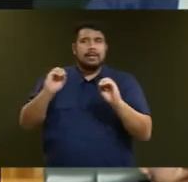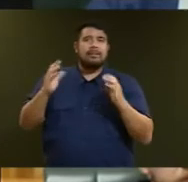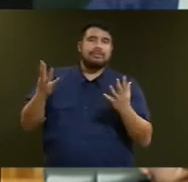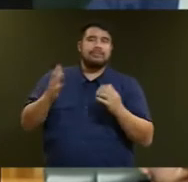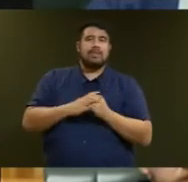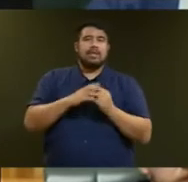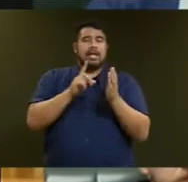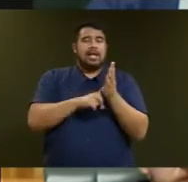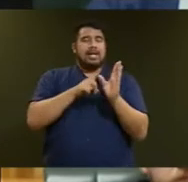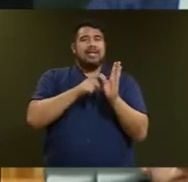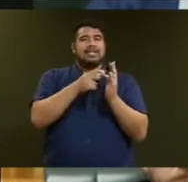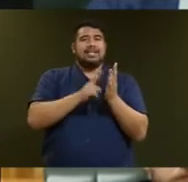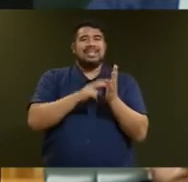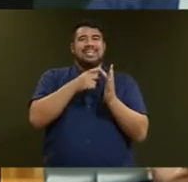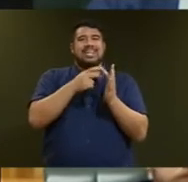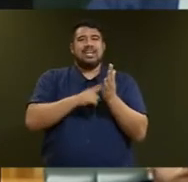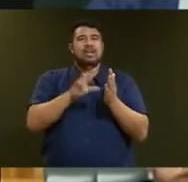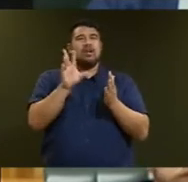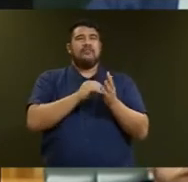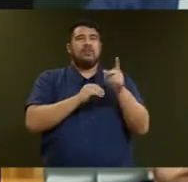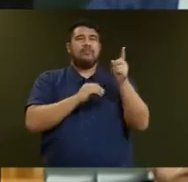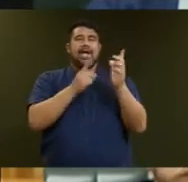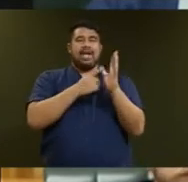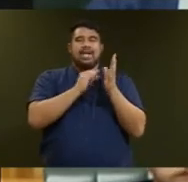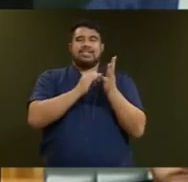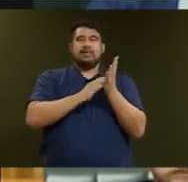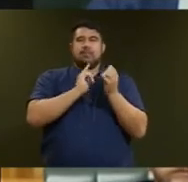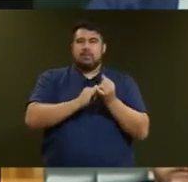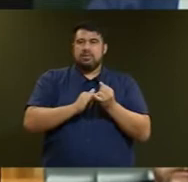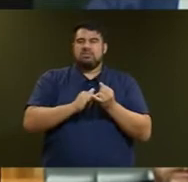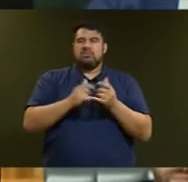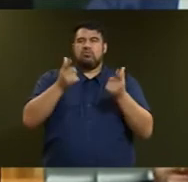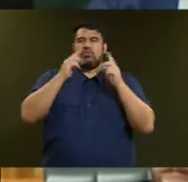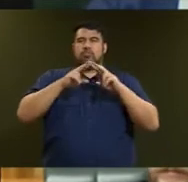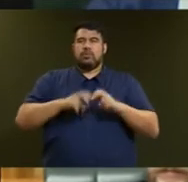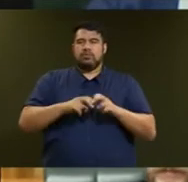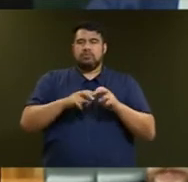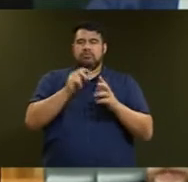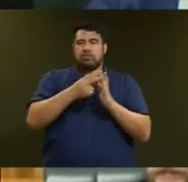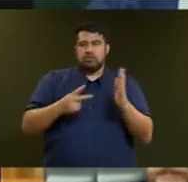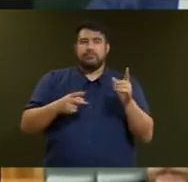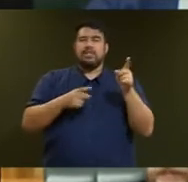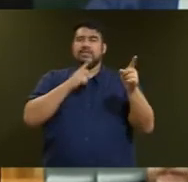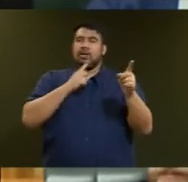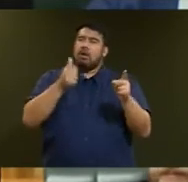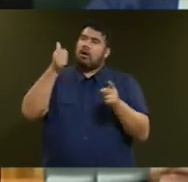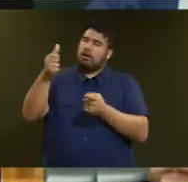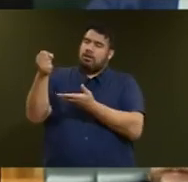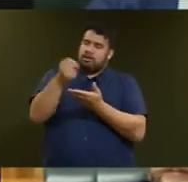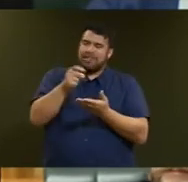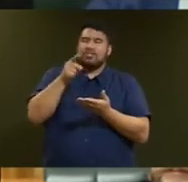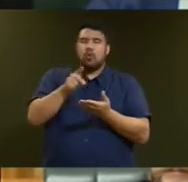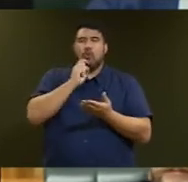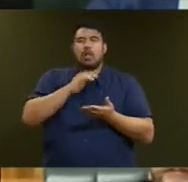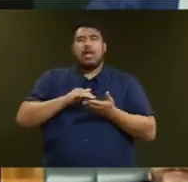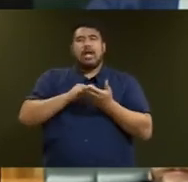Keane, Director of Policy and Research at ASMS, said the Government's health budget revealed today offers some relief to the cash-strapped